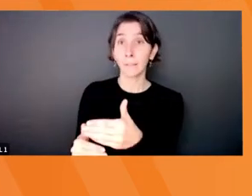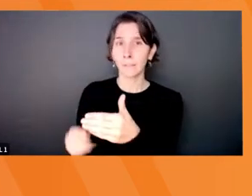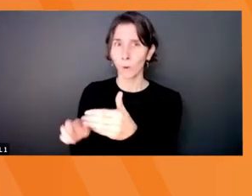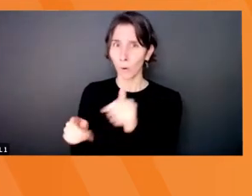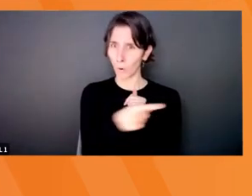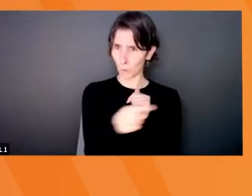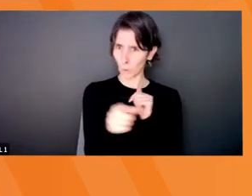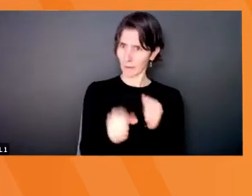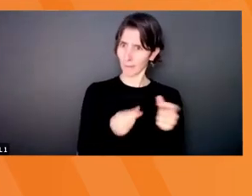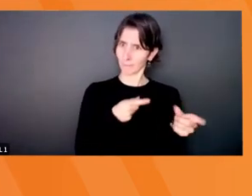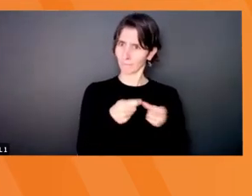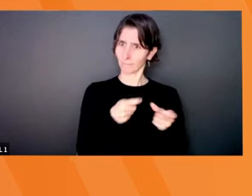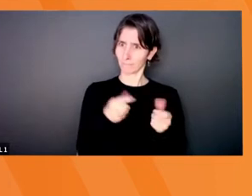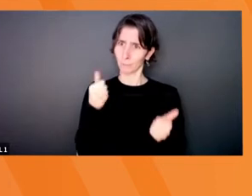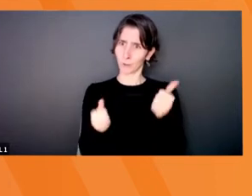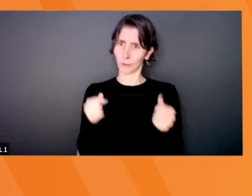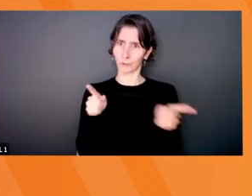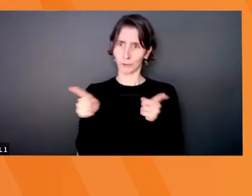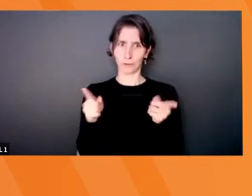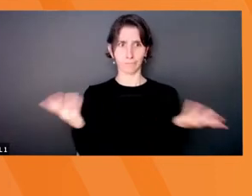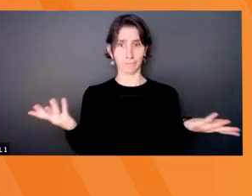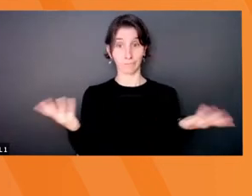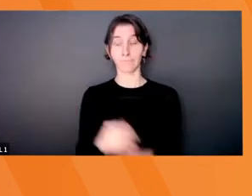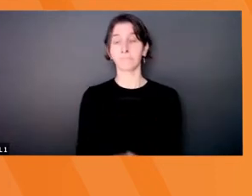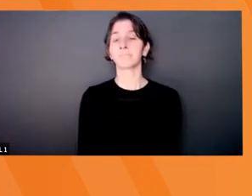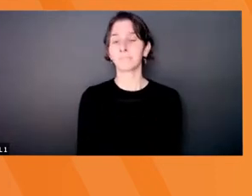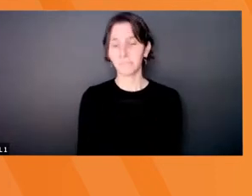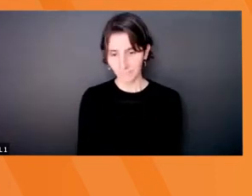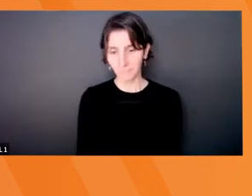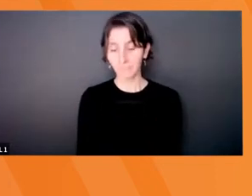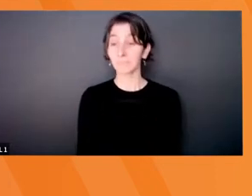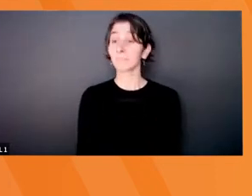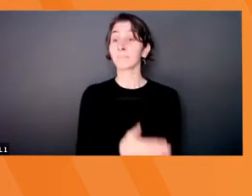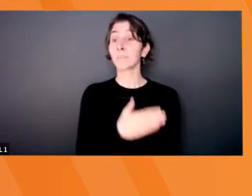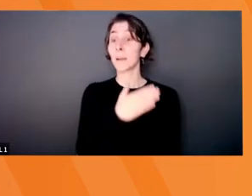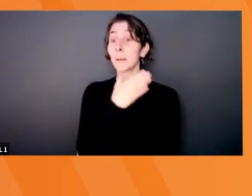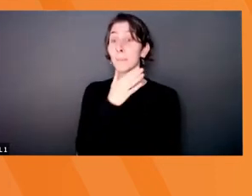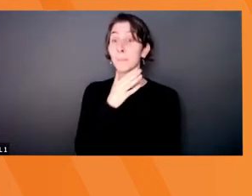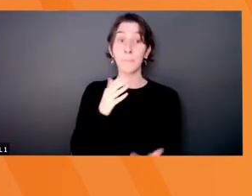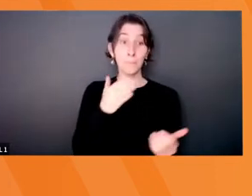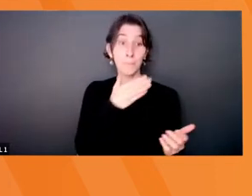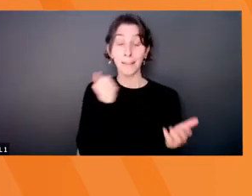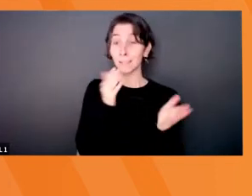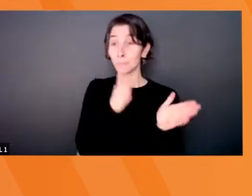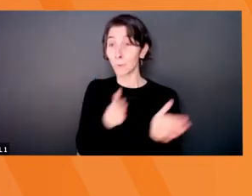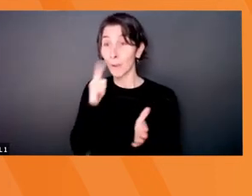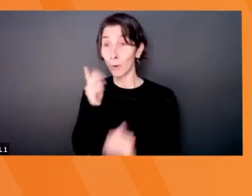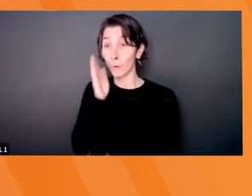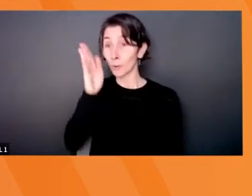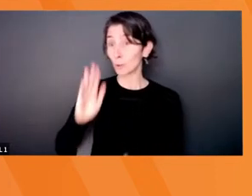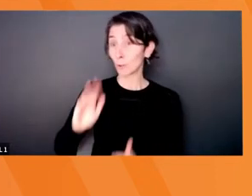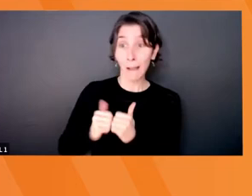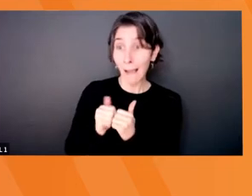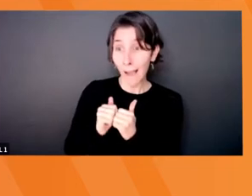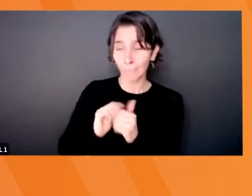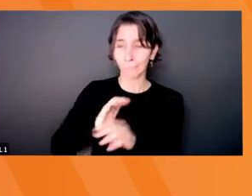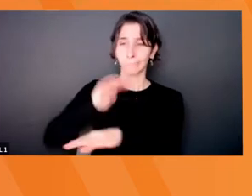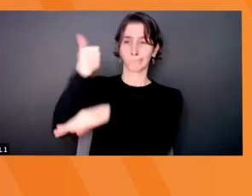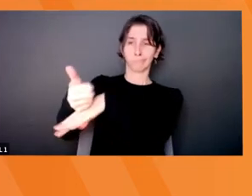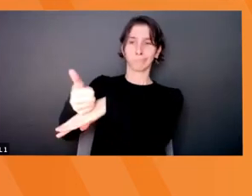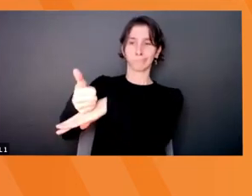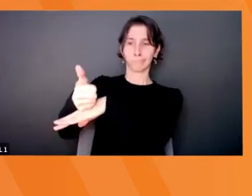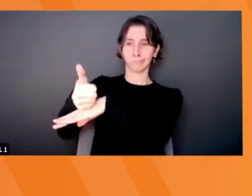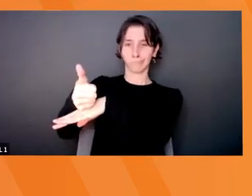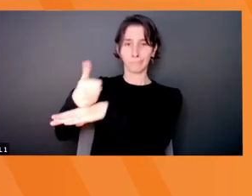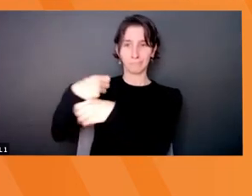something about it? The best way to prepare for the future is to create it. Now,